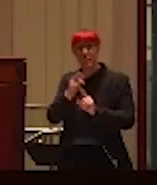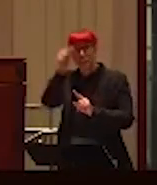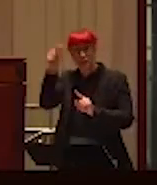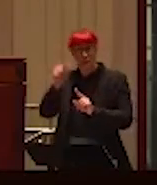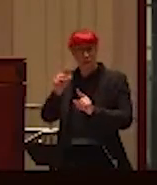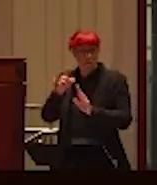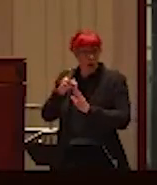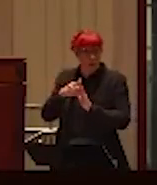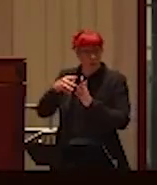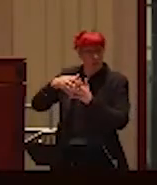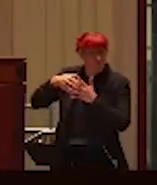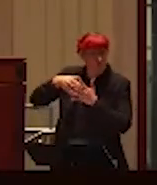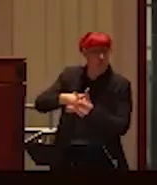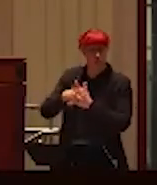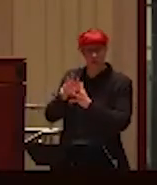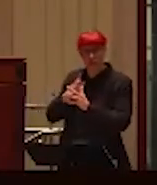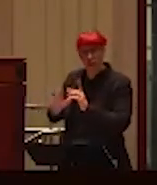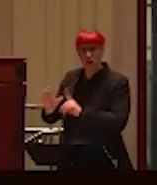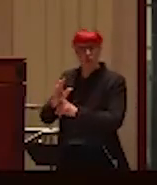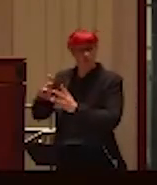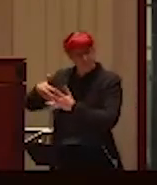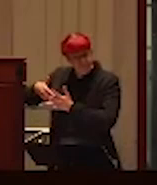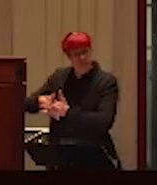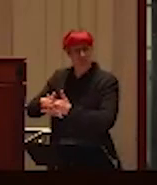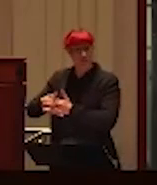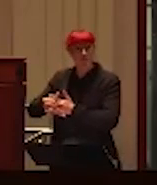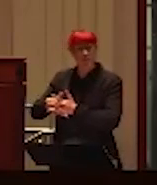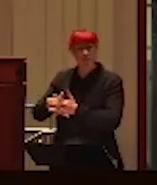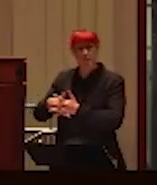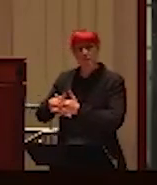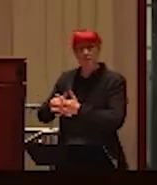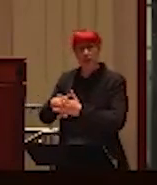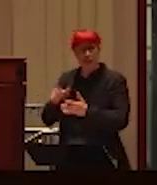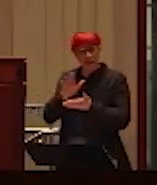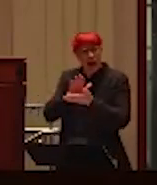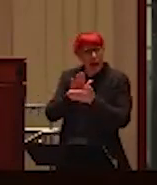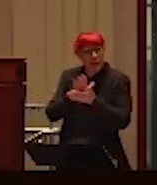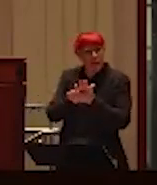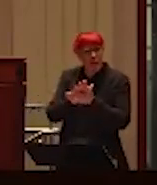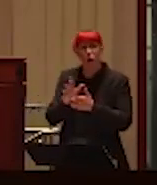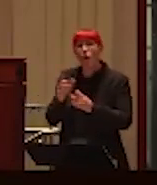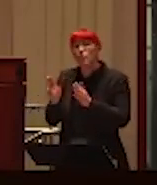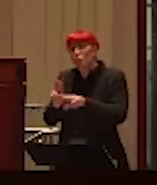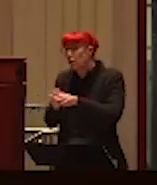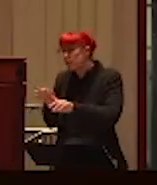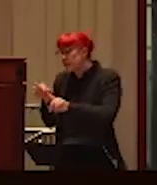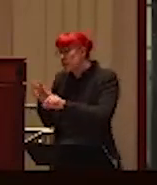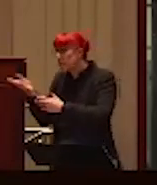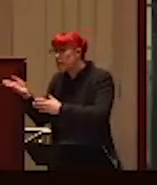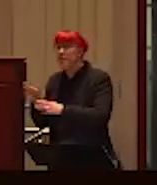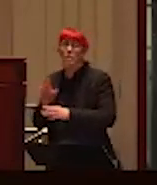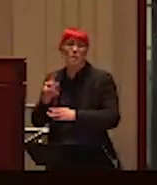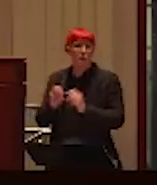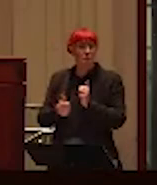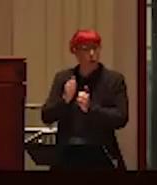I've talked to some people in the BC government. was a bit freaky. Uh, it's, I think it's in academia with exceptions, obviously. Um, and it's definitely